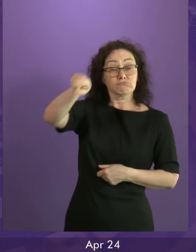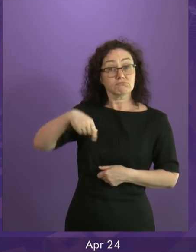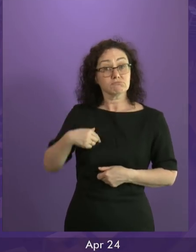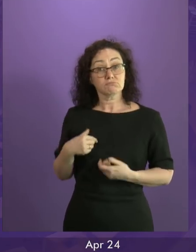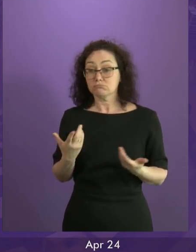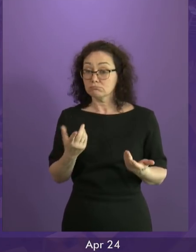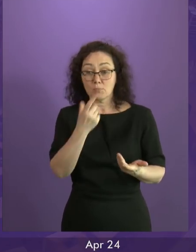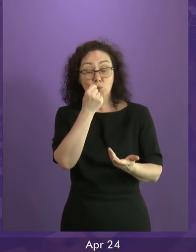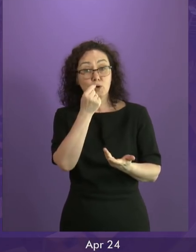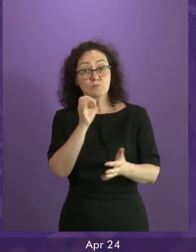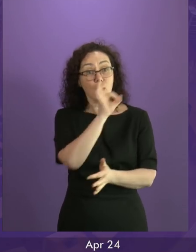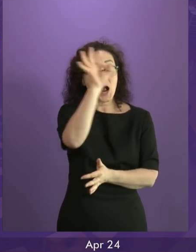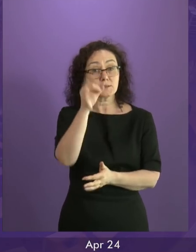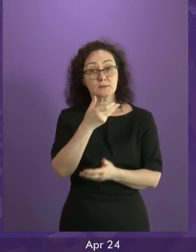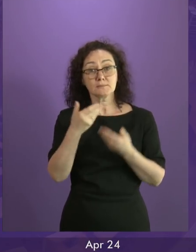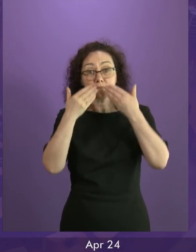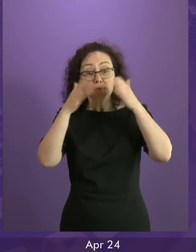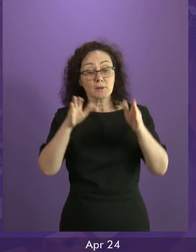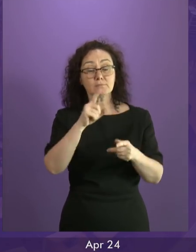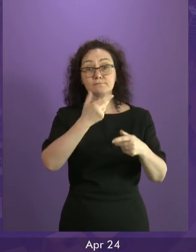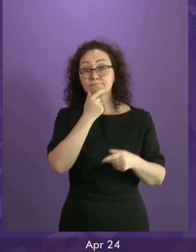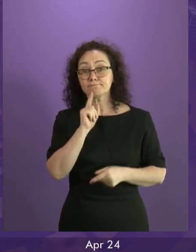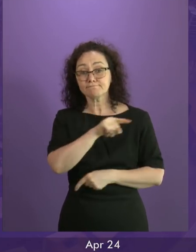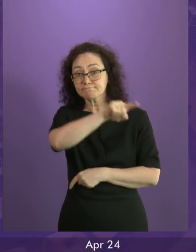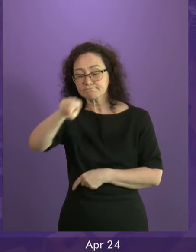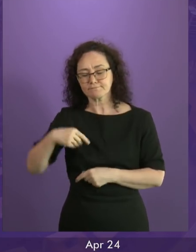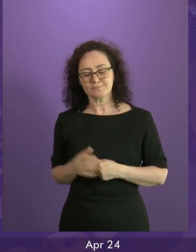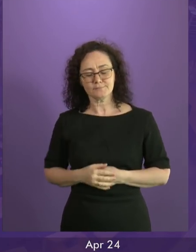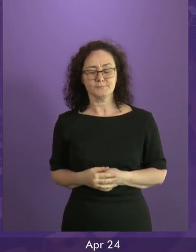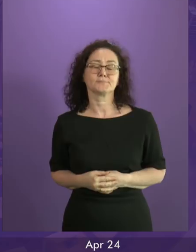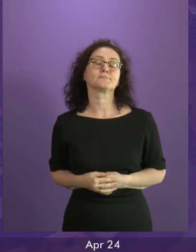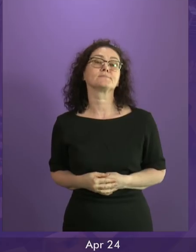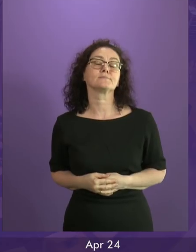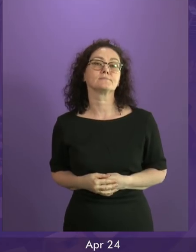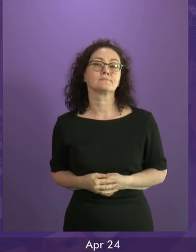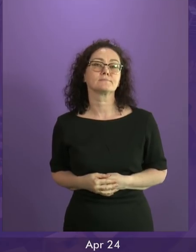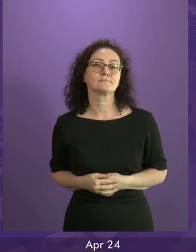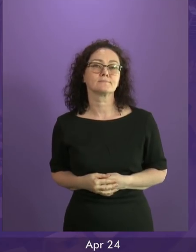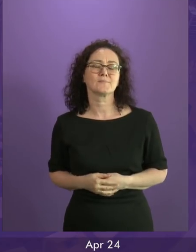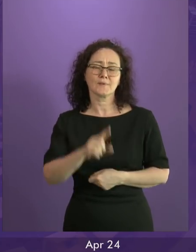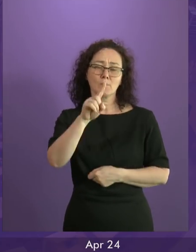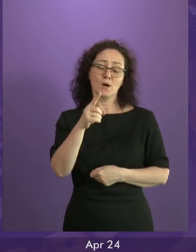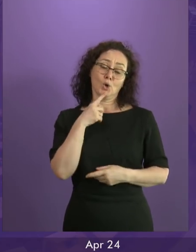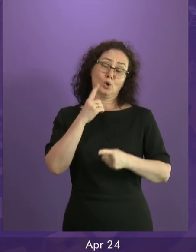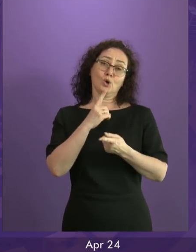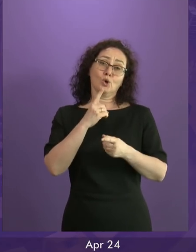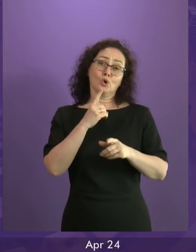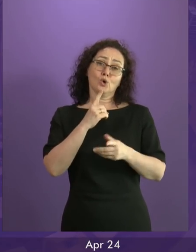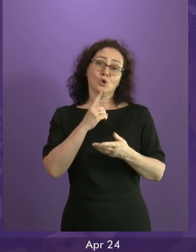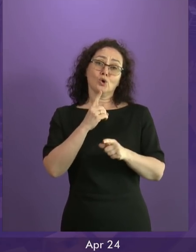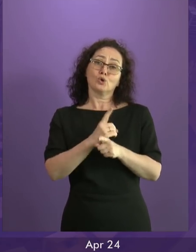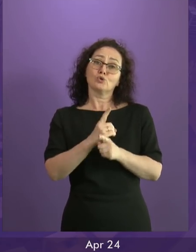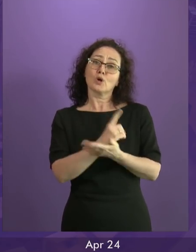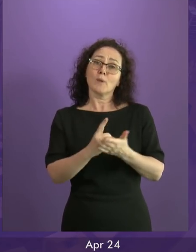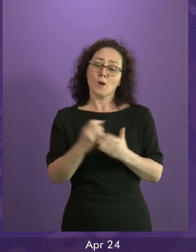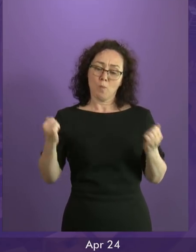with Richard Leonard. But on this substantive issue about powers for this Parliament, that comes